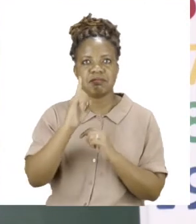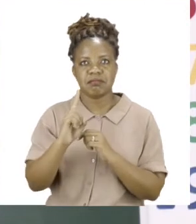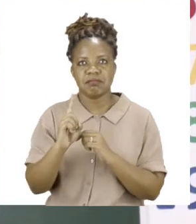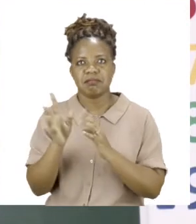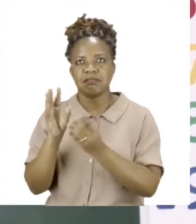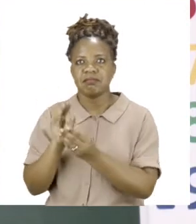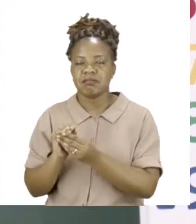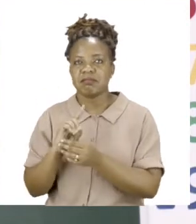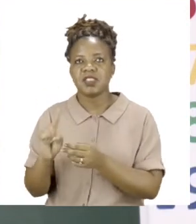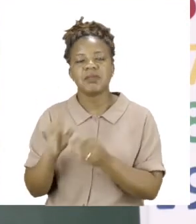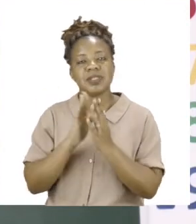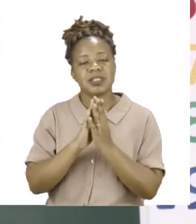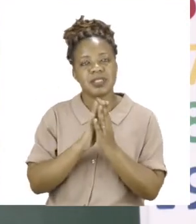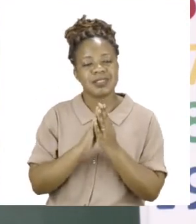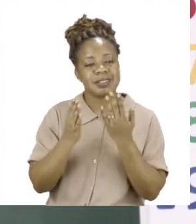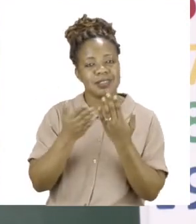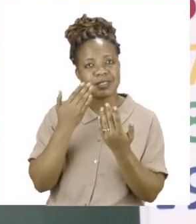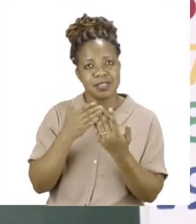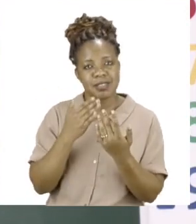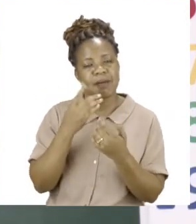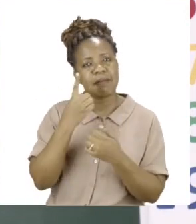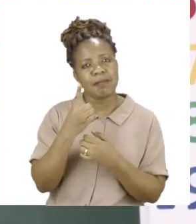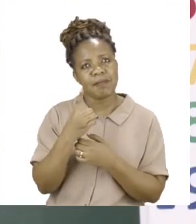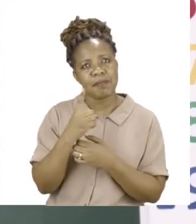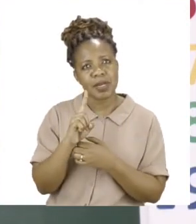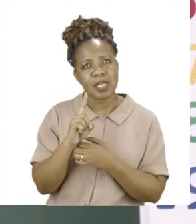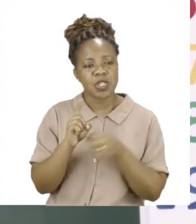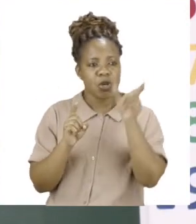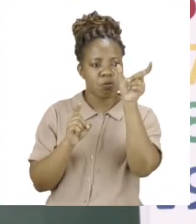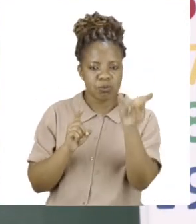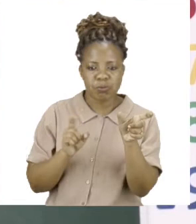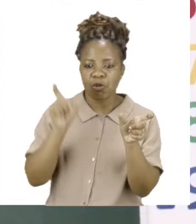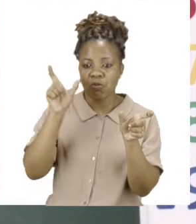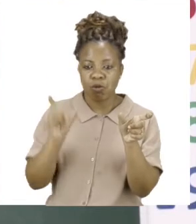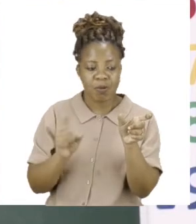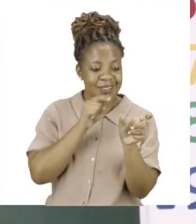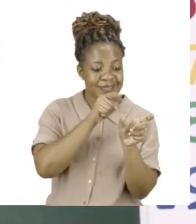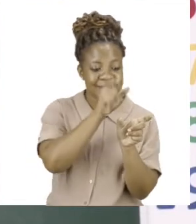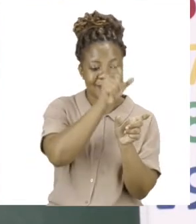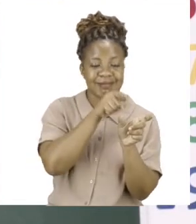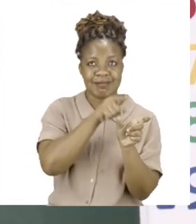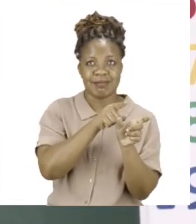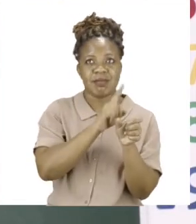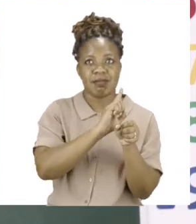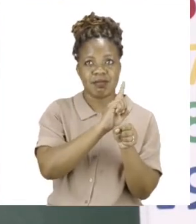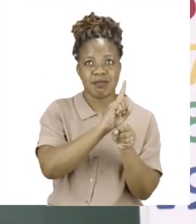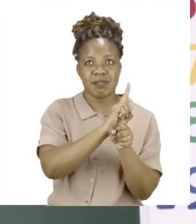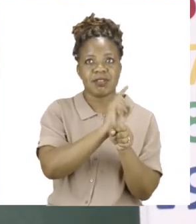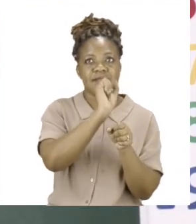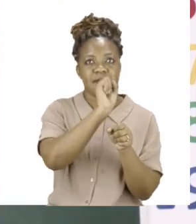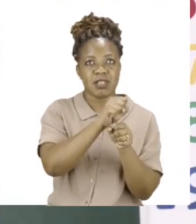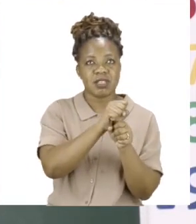when you give to the first block, you cross out the one you gave so that the answers will be correct.